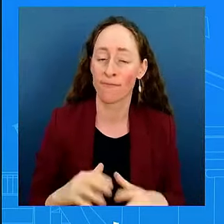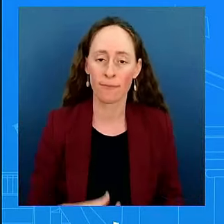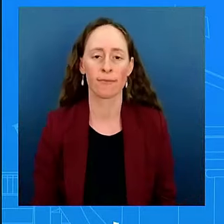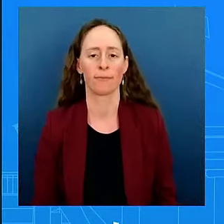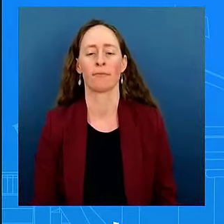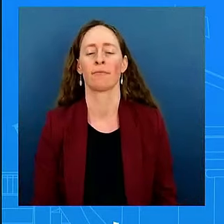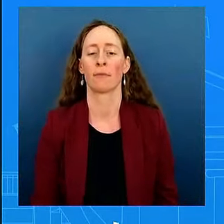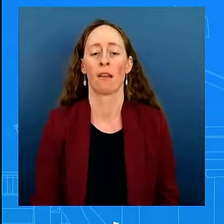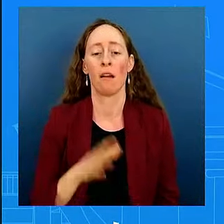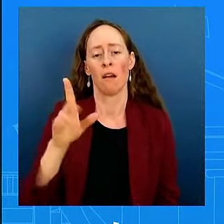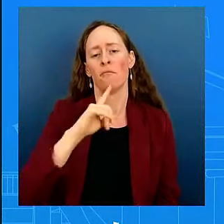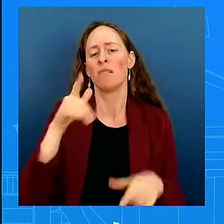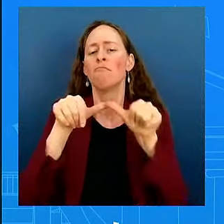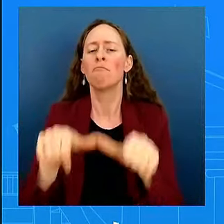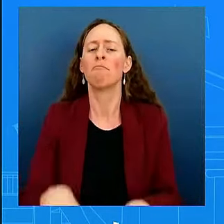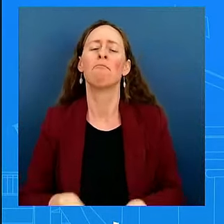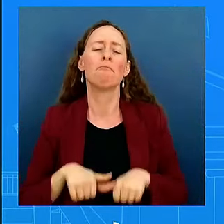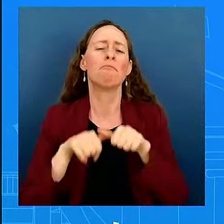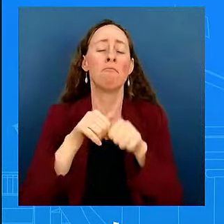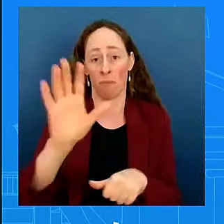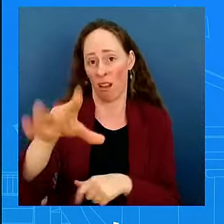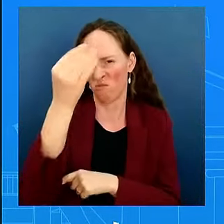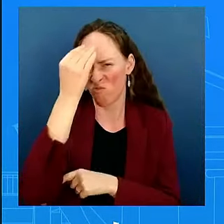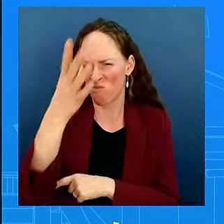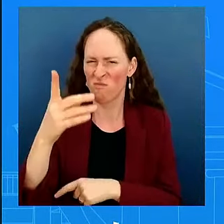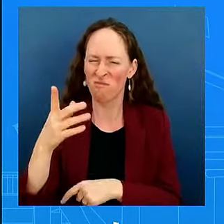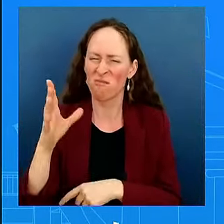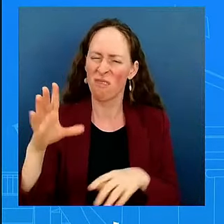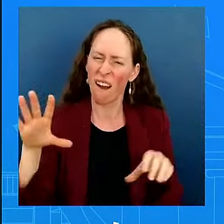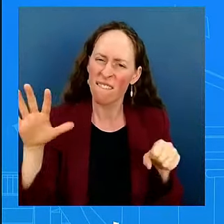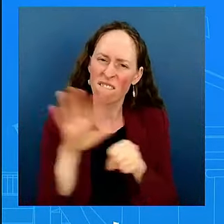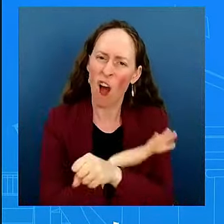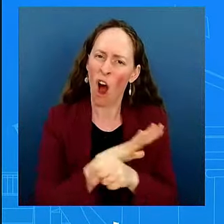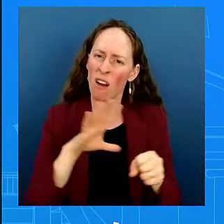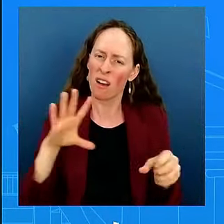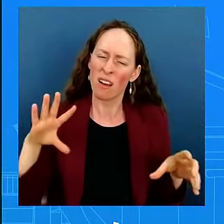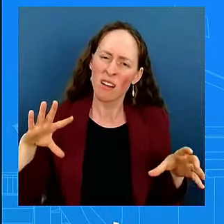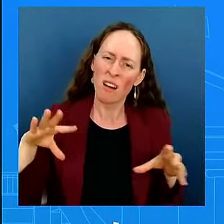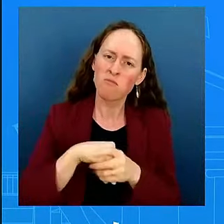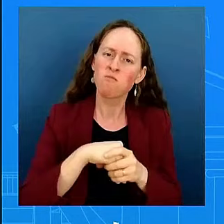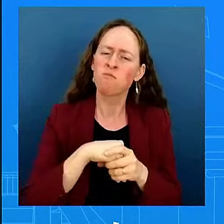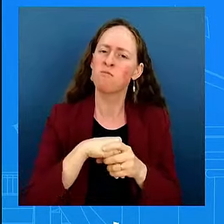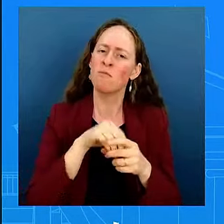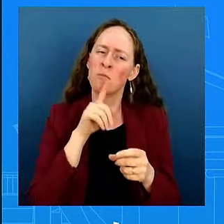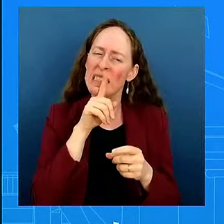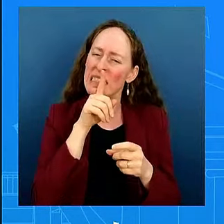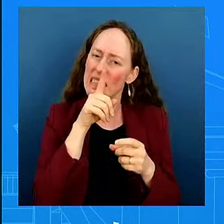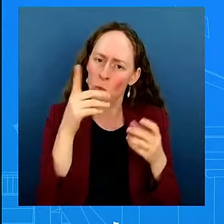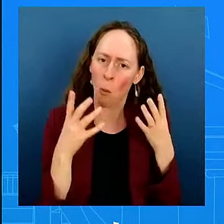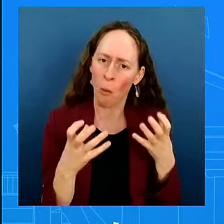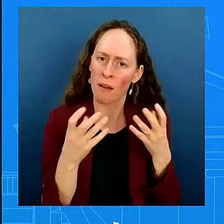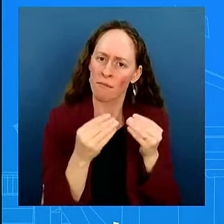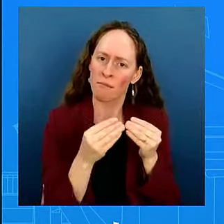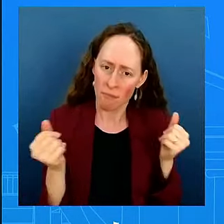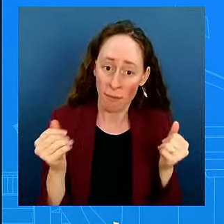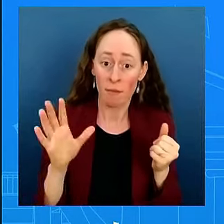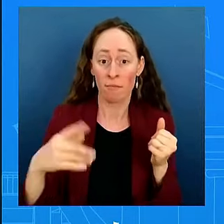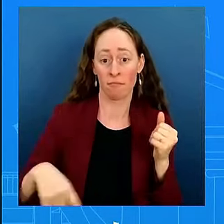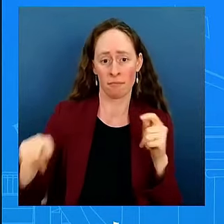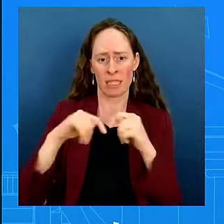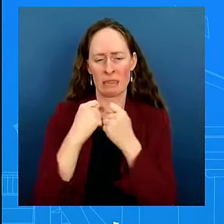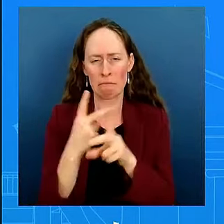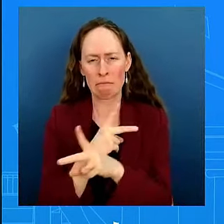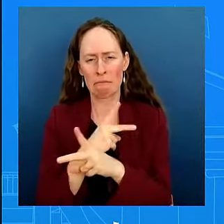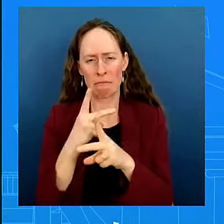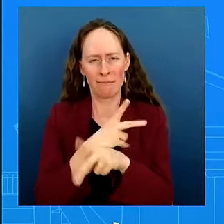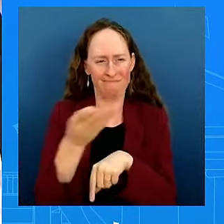committed, wants to see this happen, and his team is working around the clock to get this deal done. And that's what